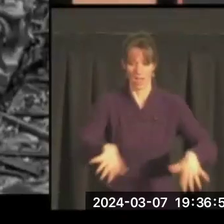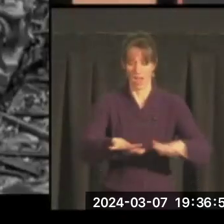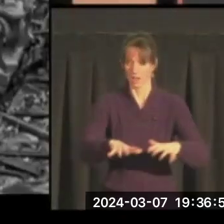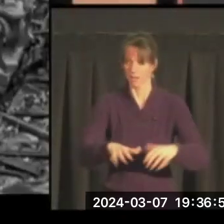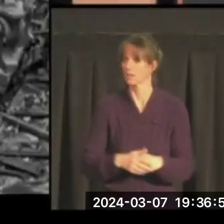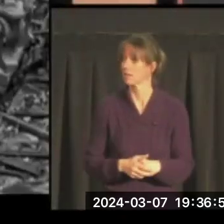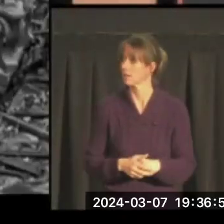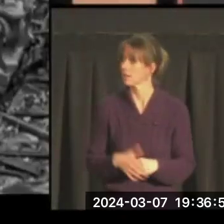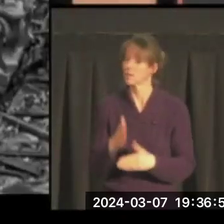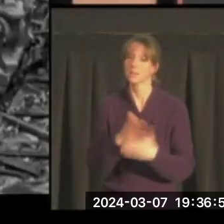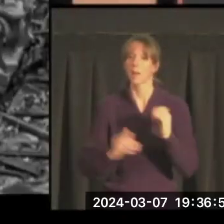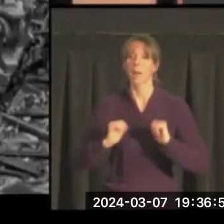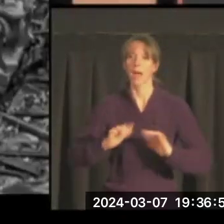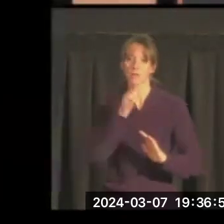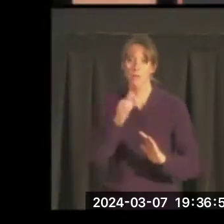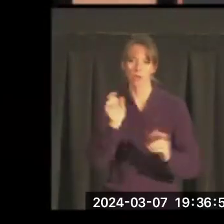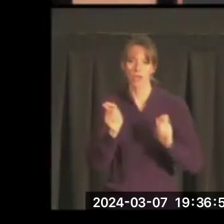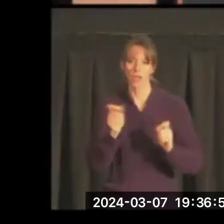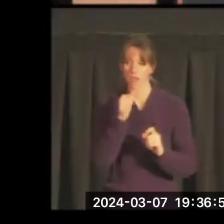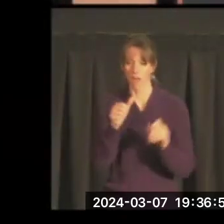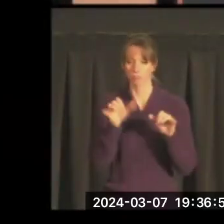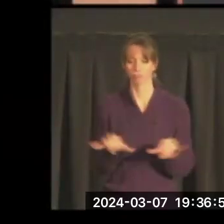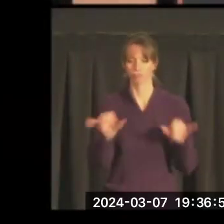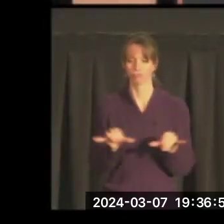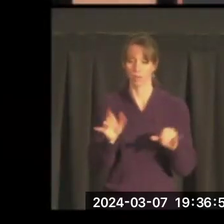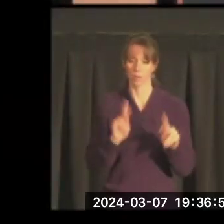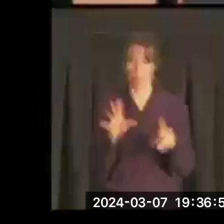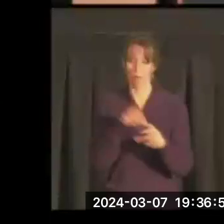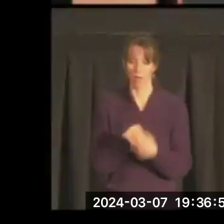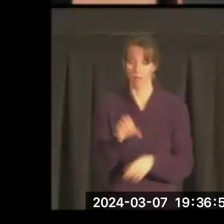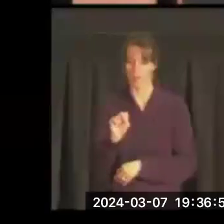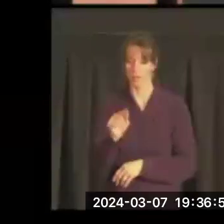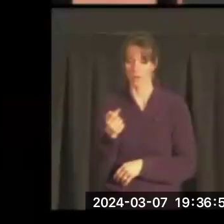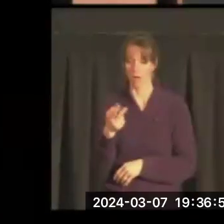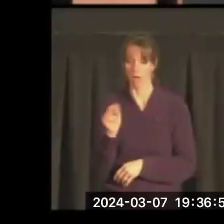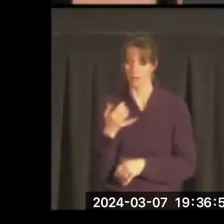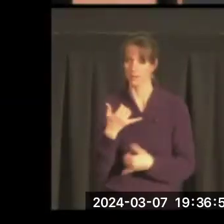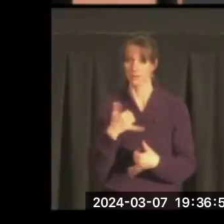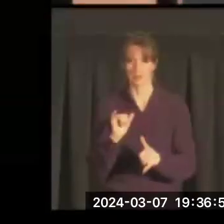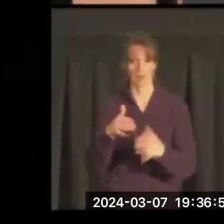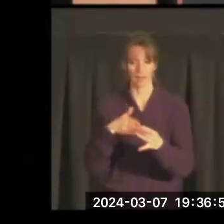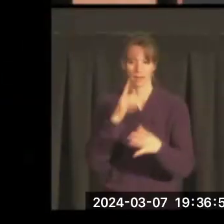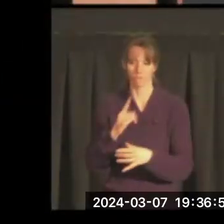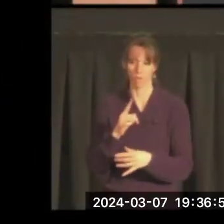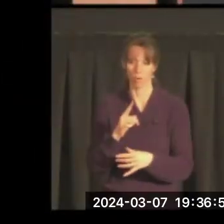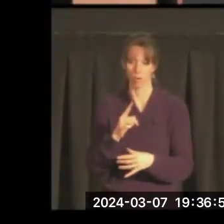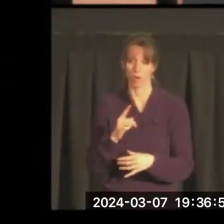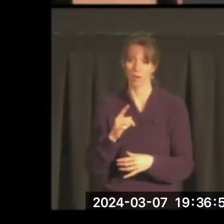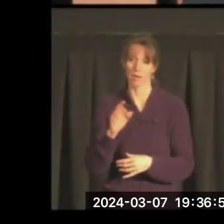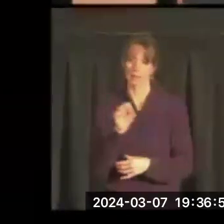Some actors don't change. Some actors say the same. Stalin is still the leader of the Soviet Union.